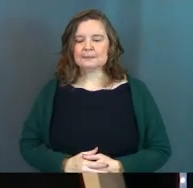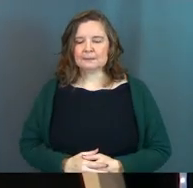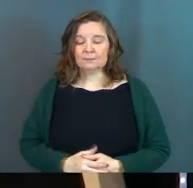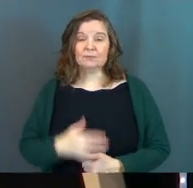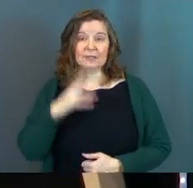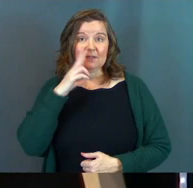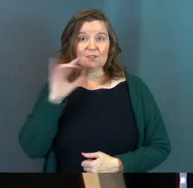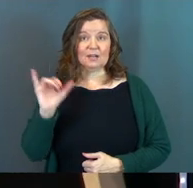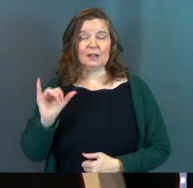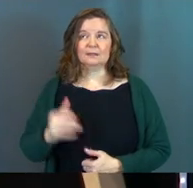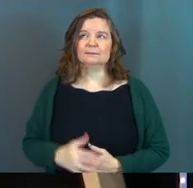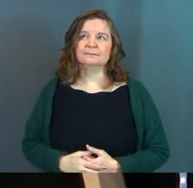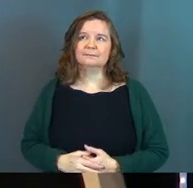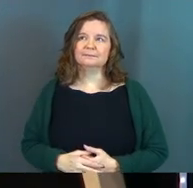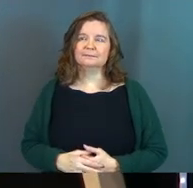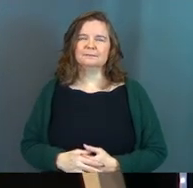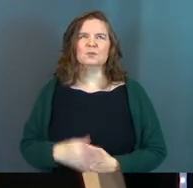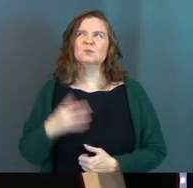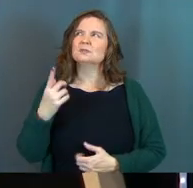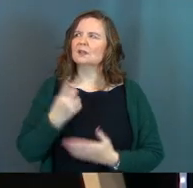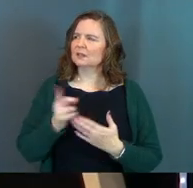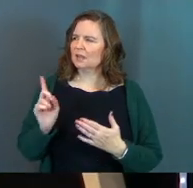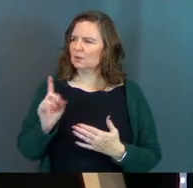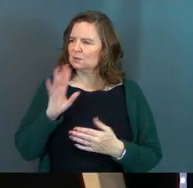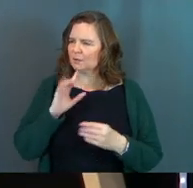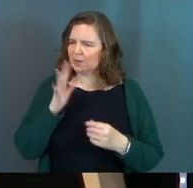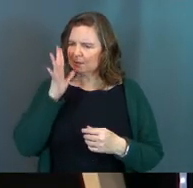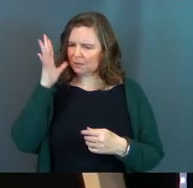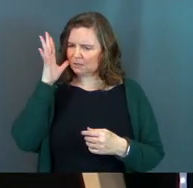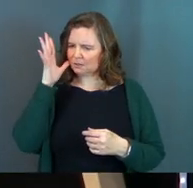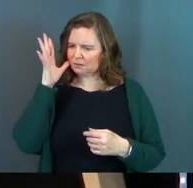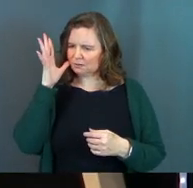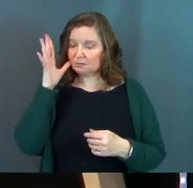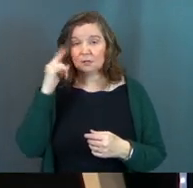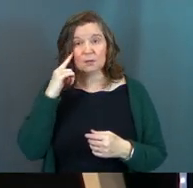It's funny. Like, was it last week we were talking about parenting?